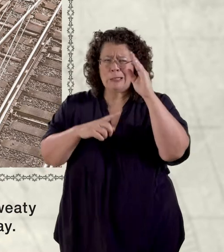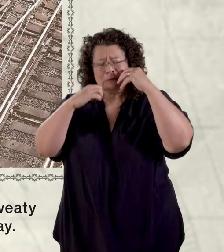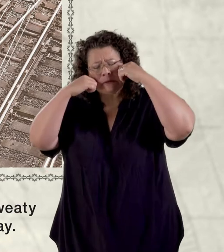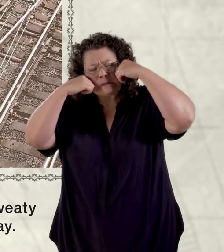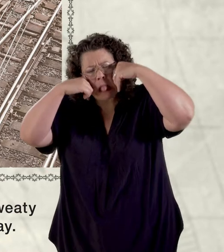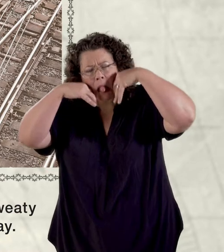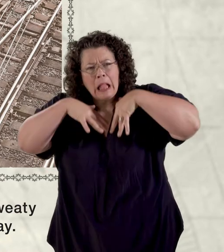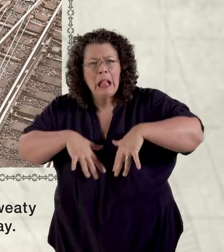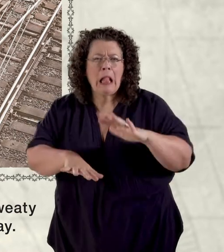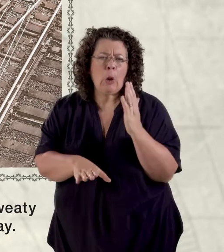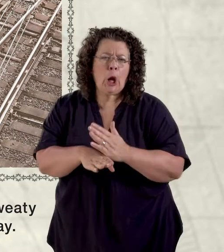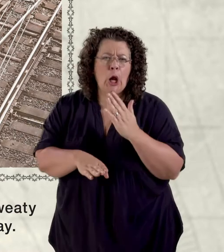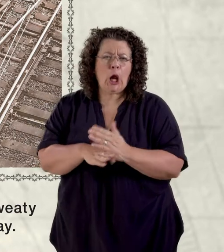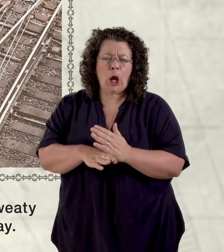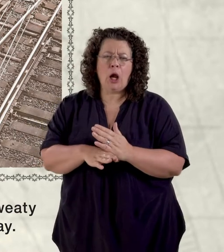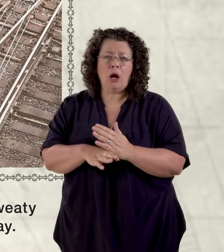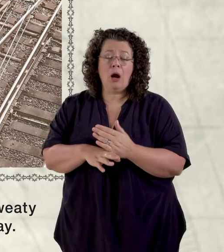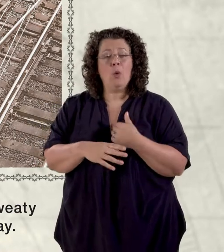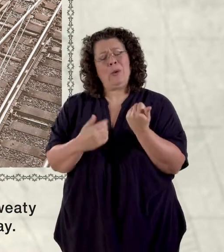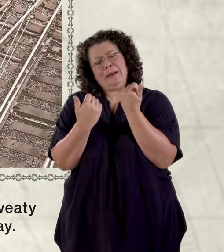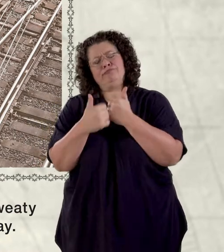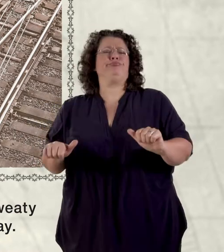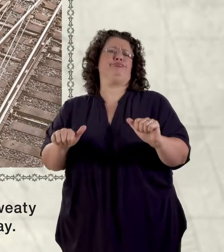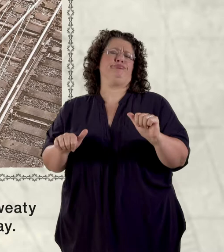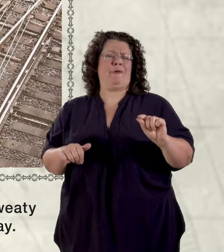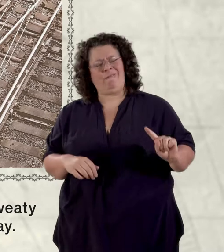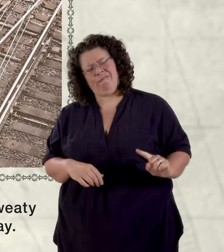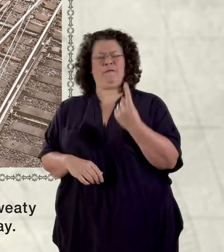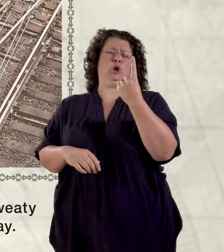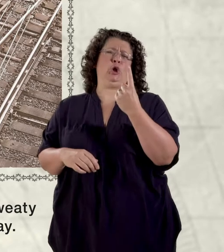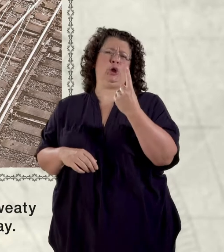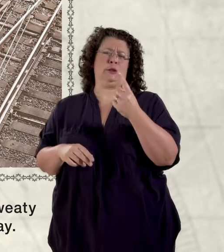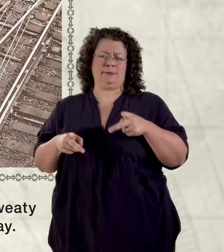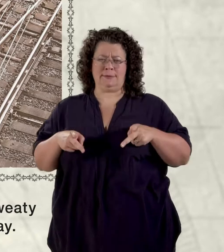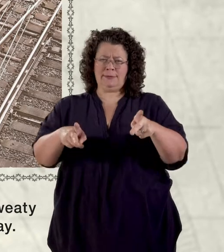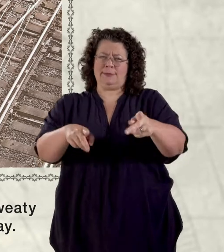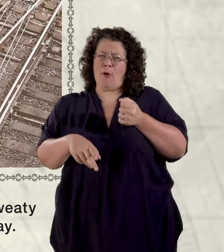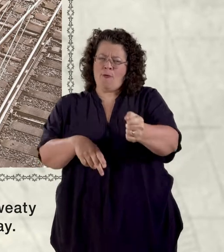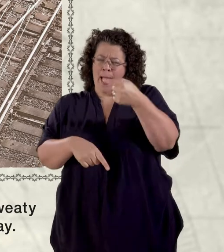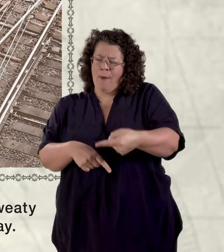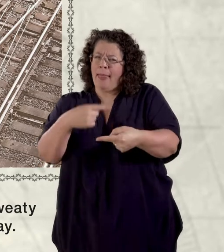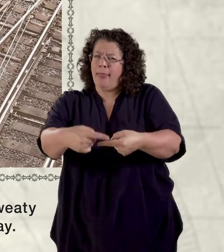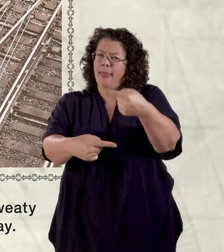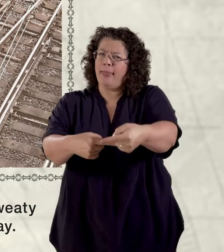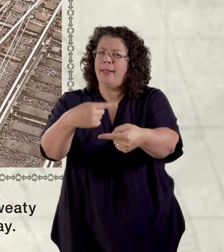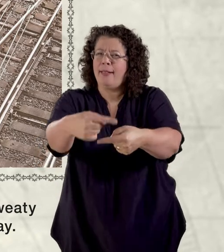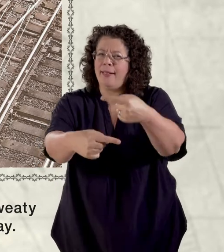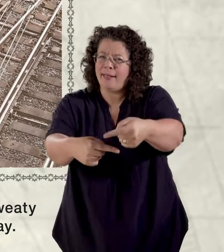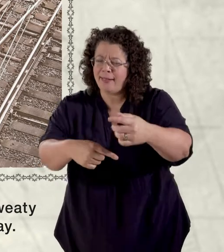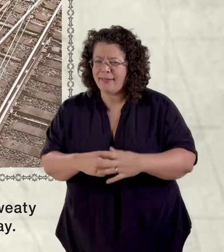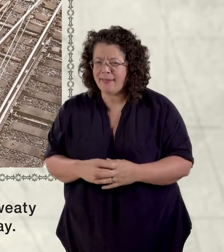dangerous sweaty work we finished our very first railway